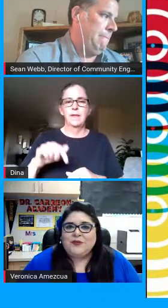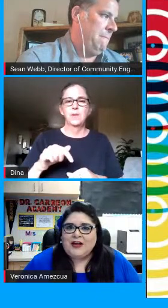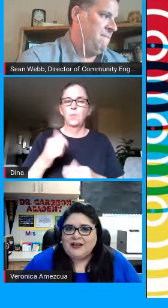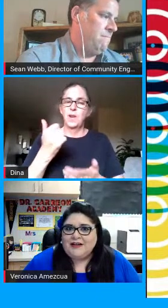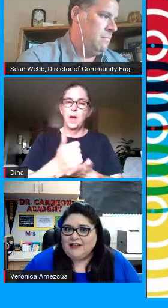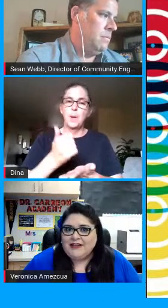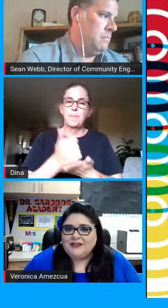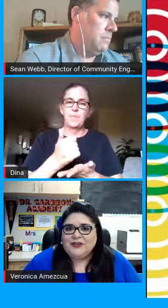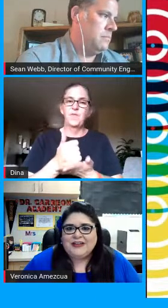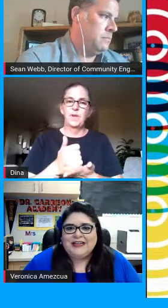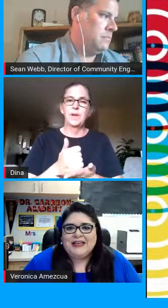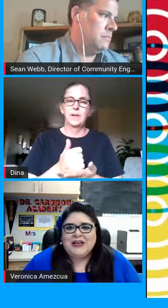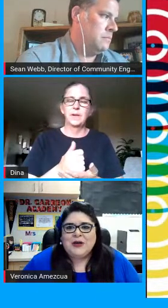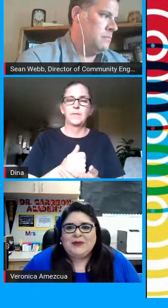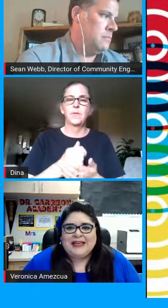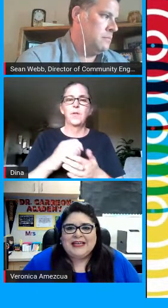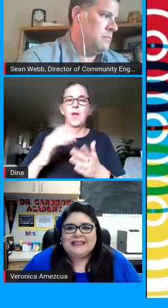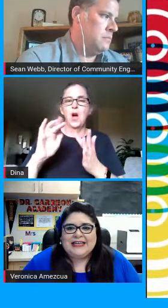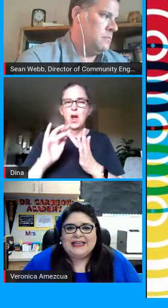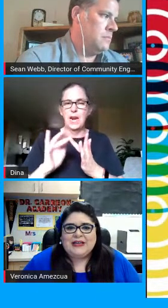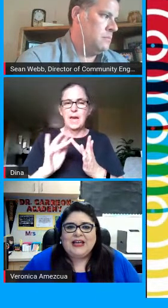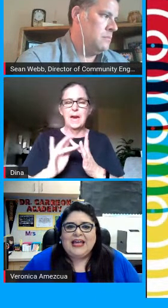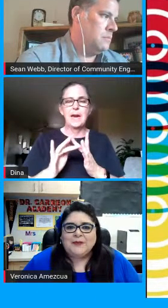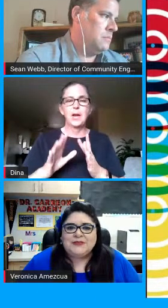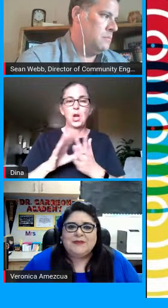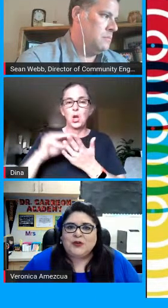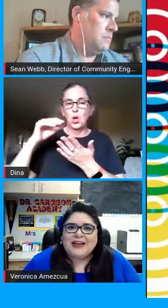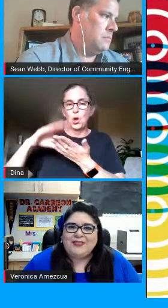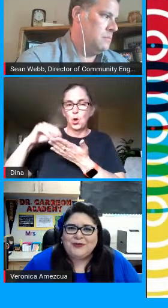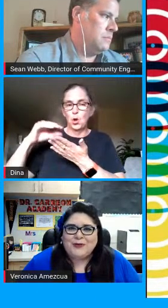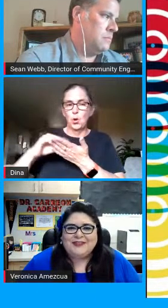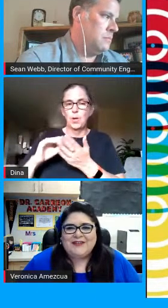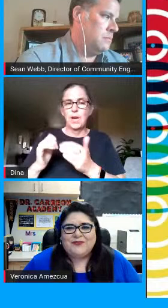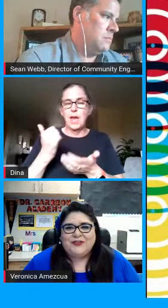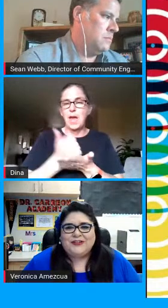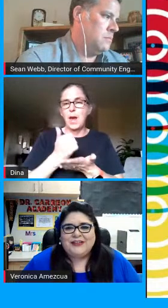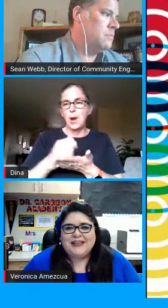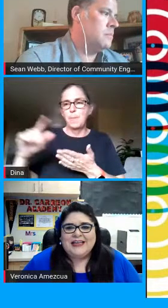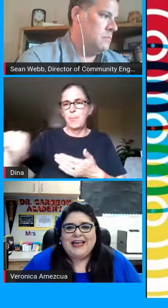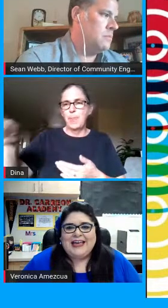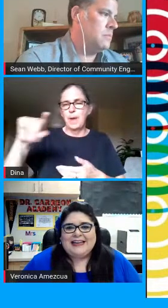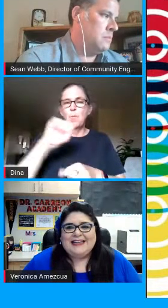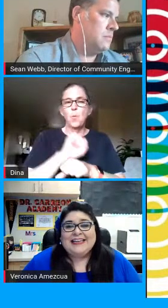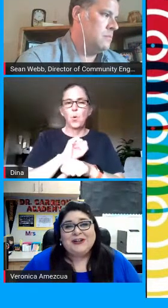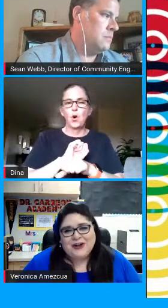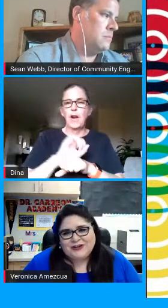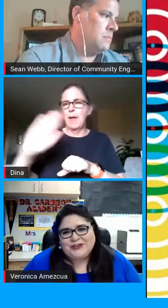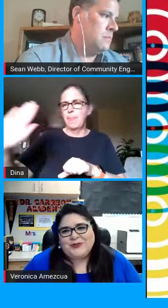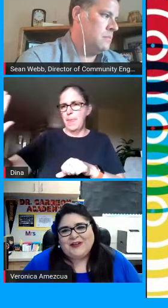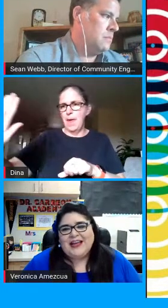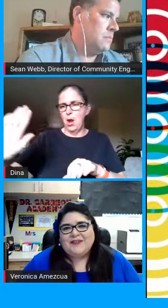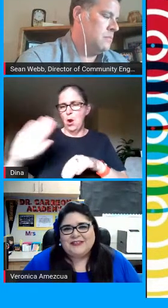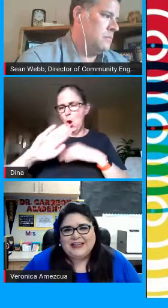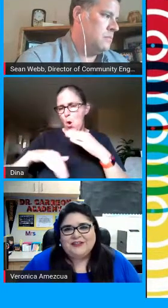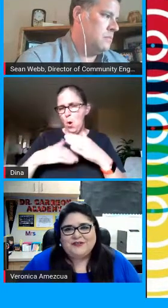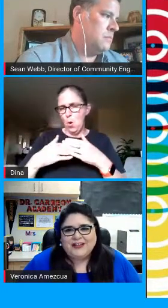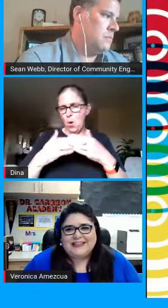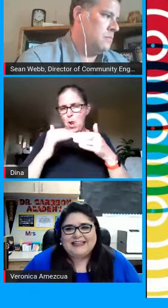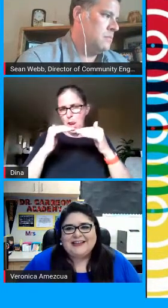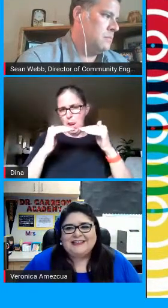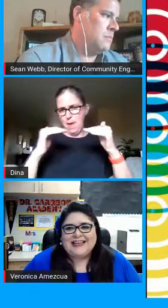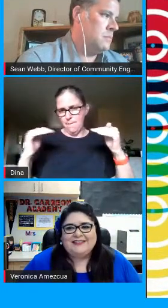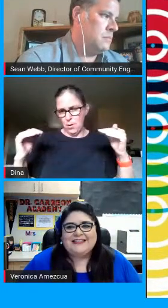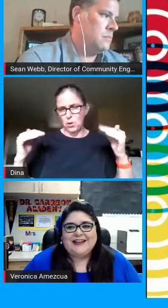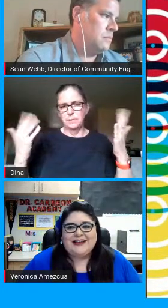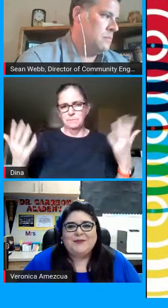for online learning because it helps them work at their own level and kindergartners will not have to take the